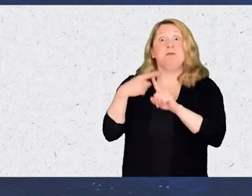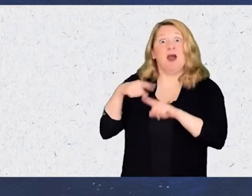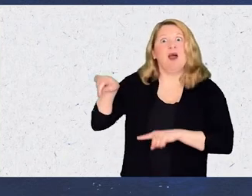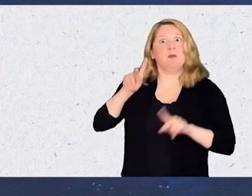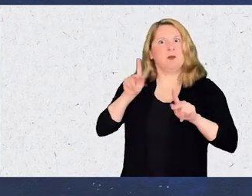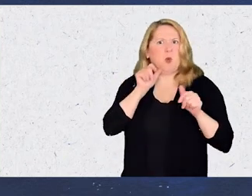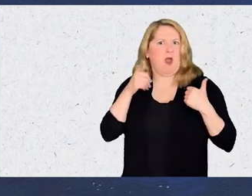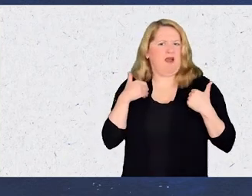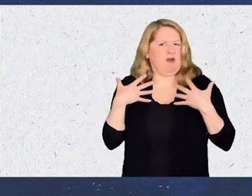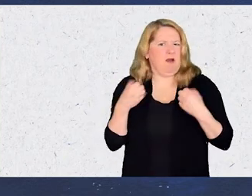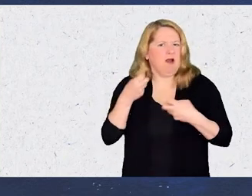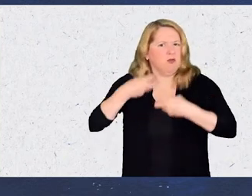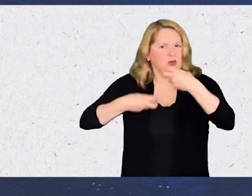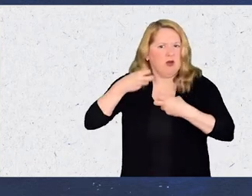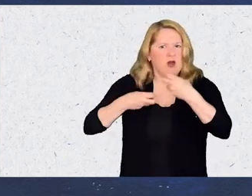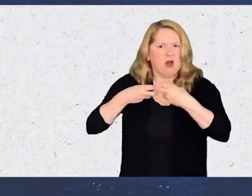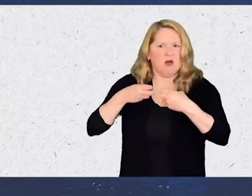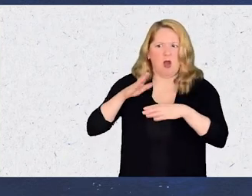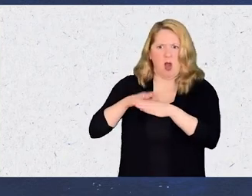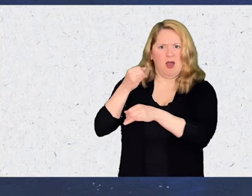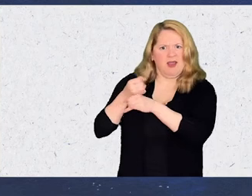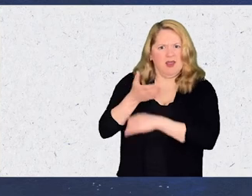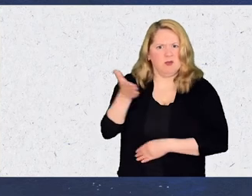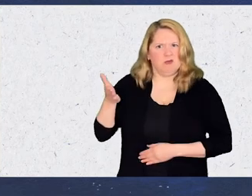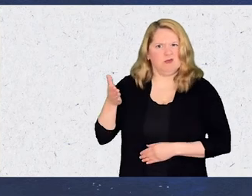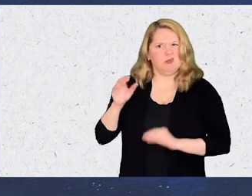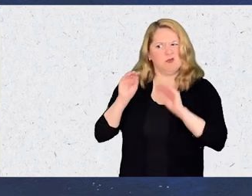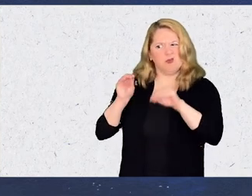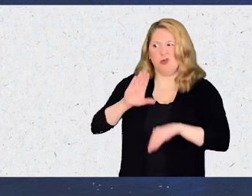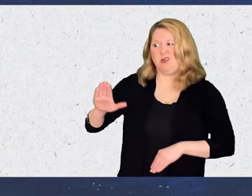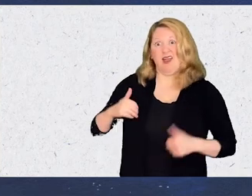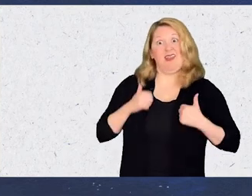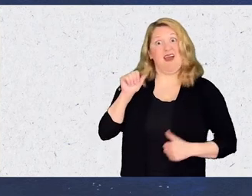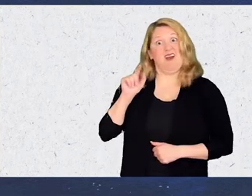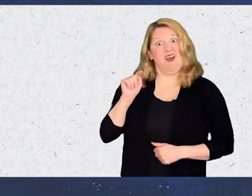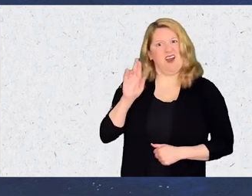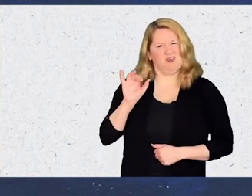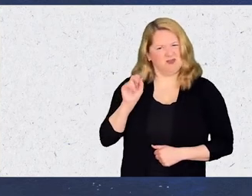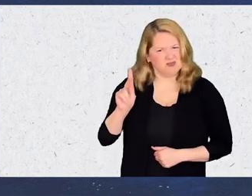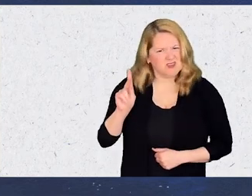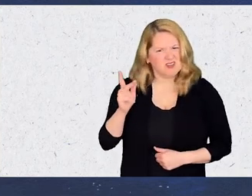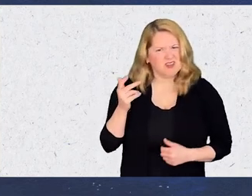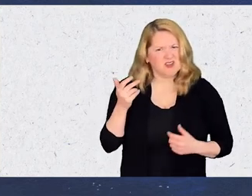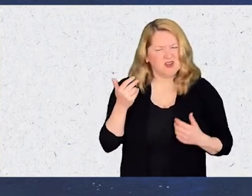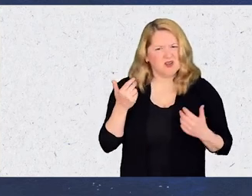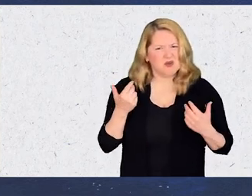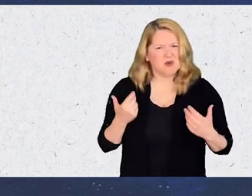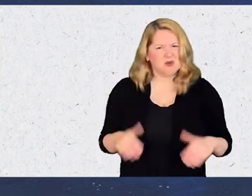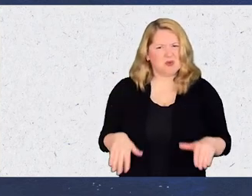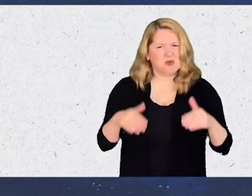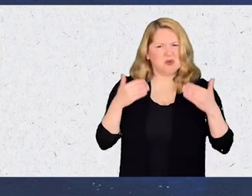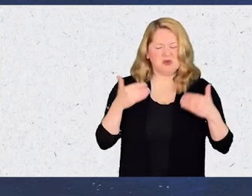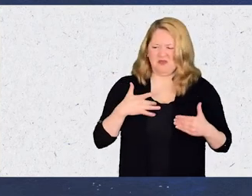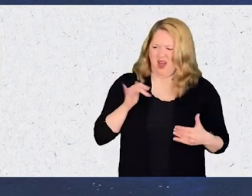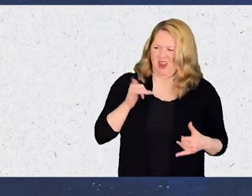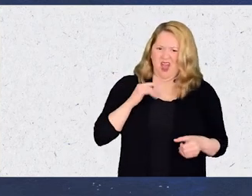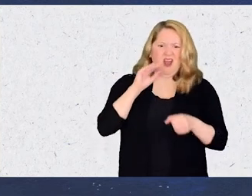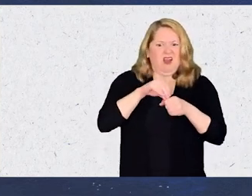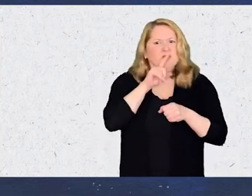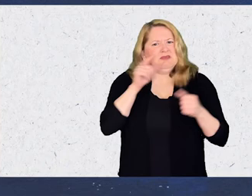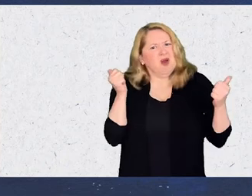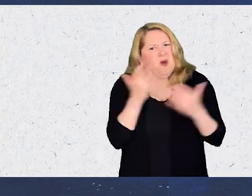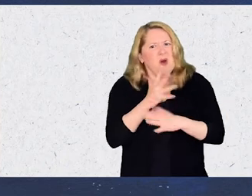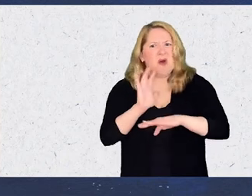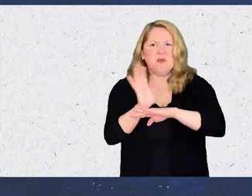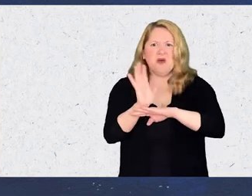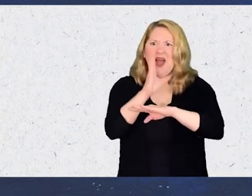Immunicompromised And immunosuppressed Bodies on campus Were being put at risk It felt like I was in some sort